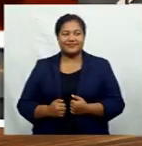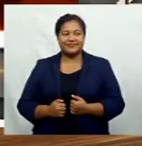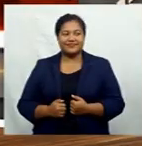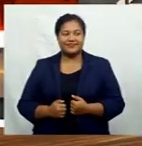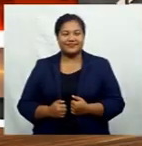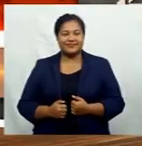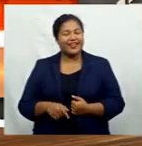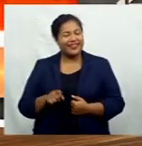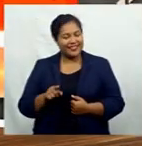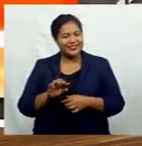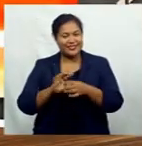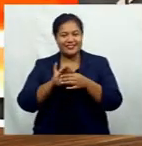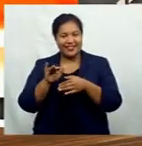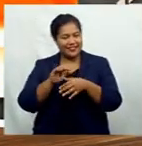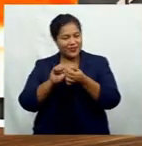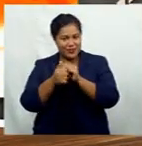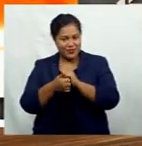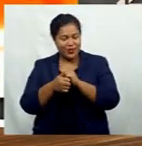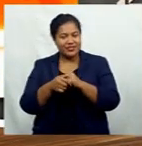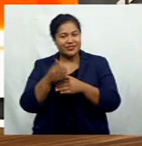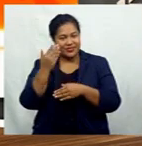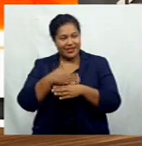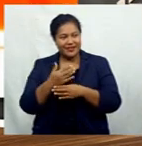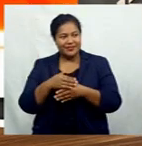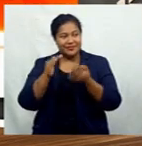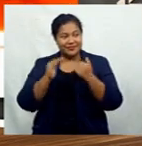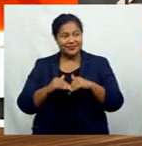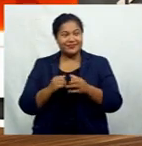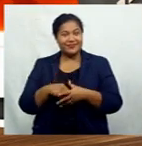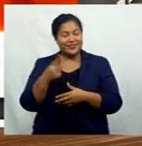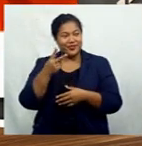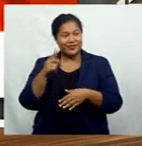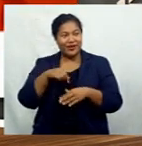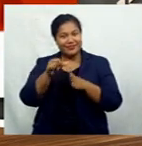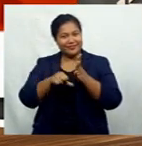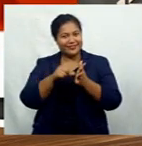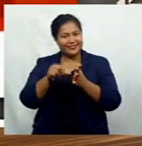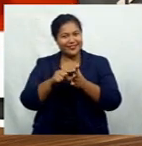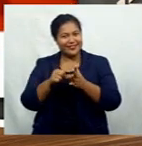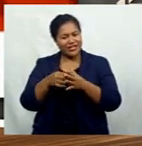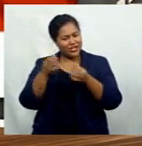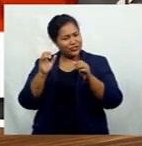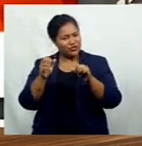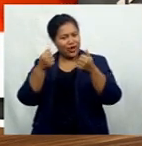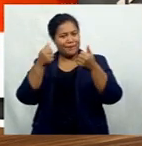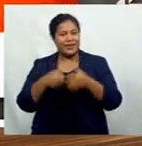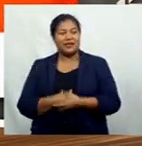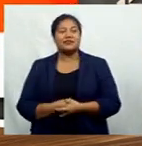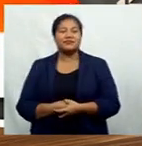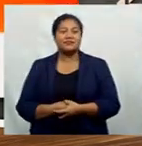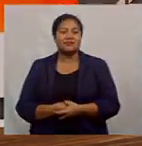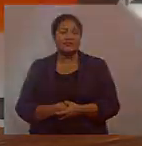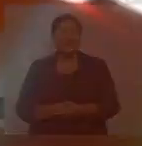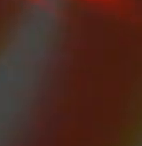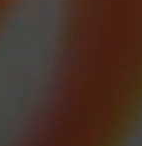That's it from sports tonight but coming up meet a 12-year-old racing champion. This and more after the break.